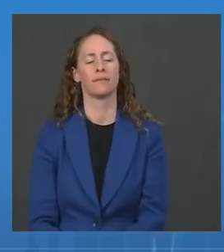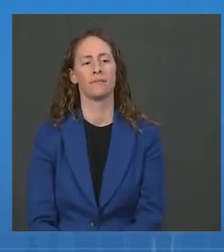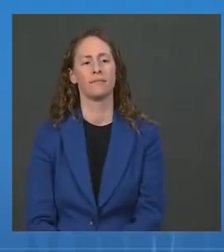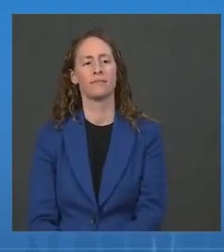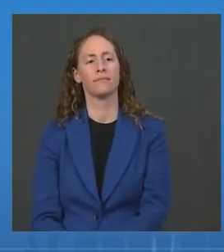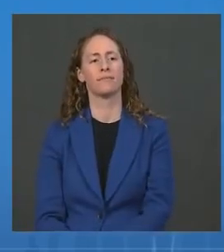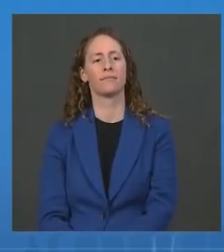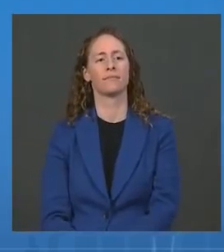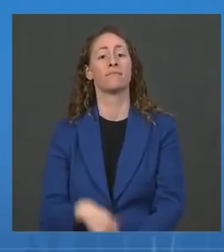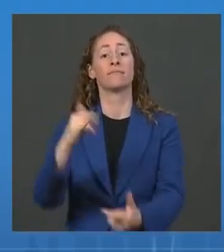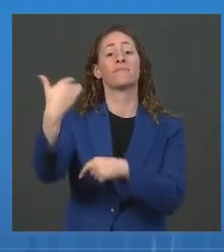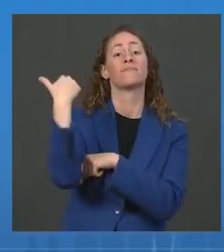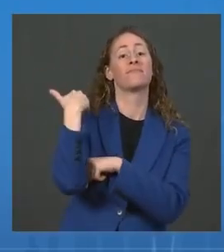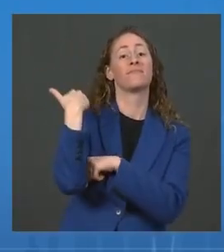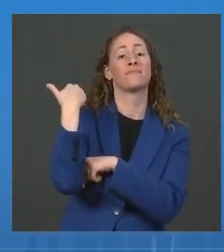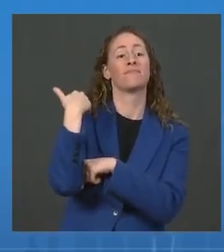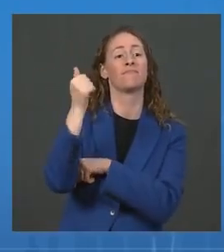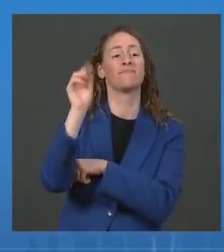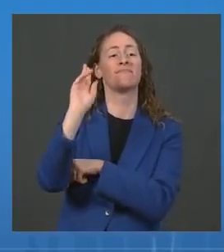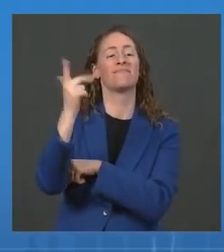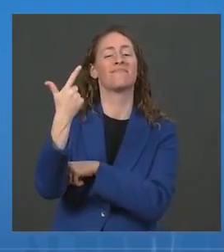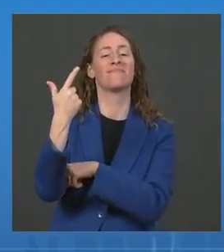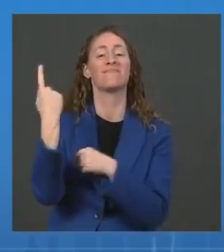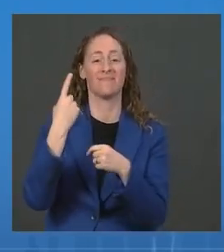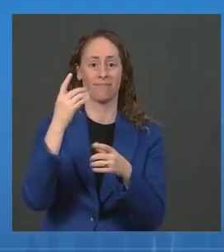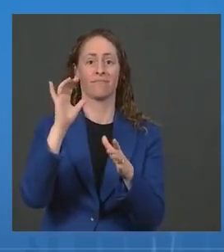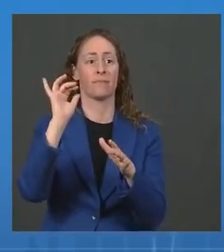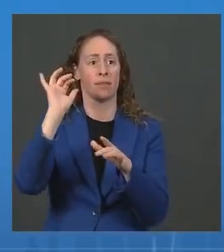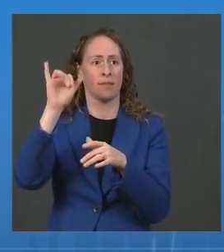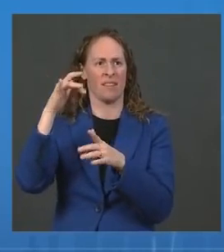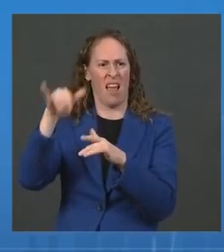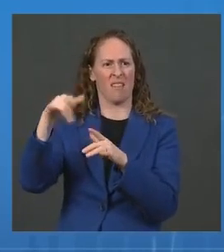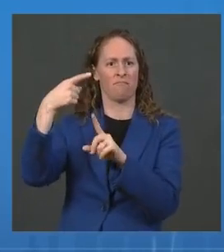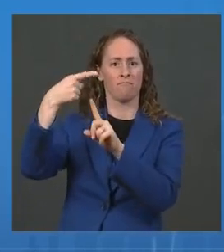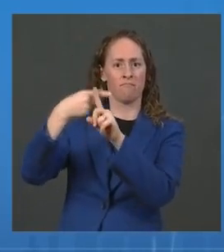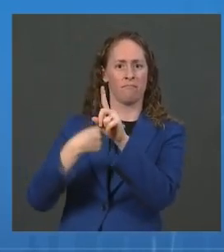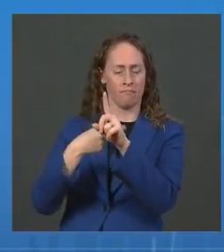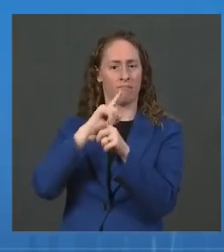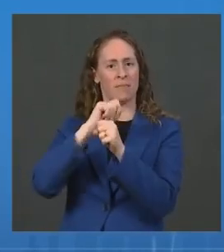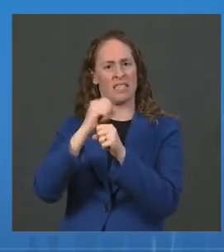their first shot in August, 4 million more than in the month of July.